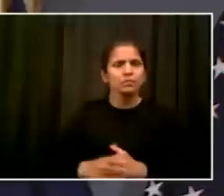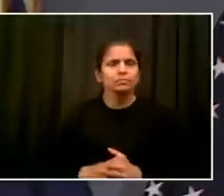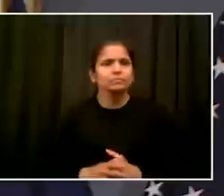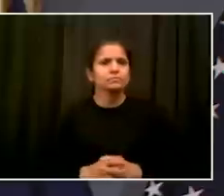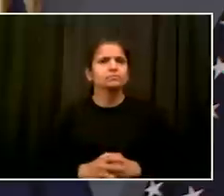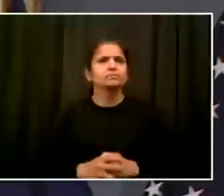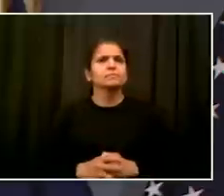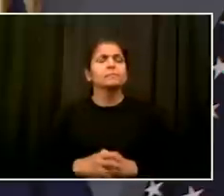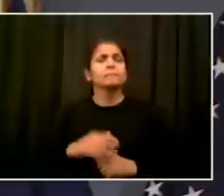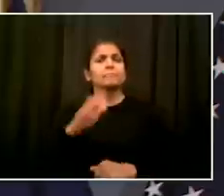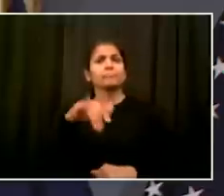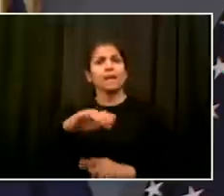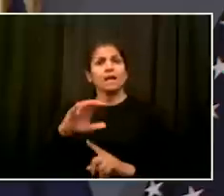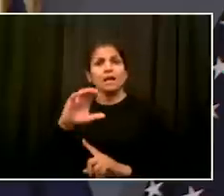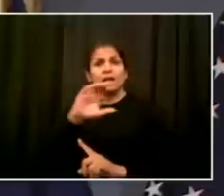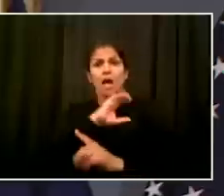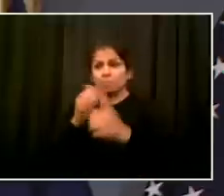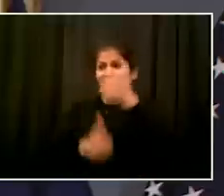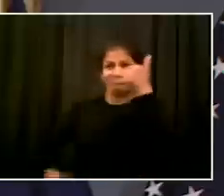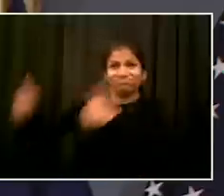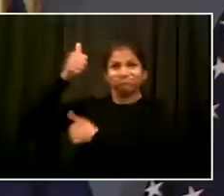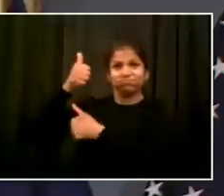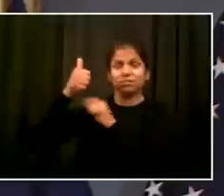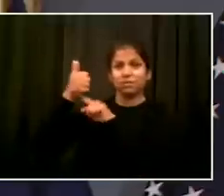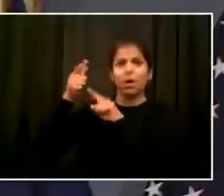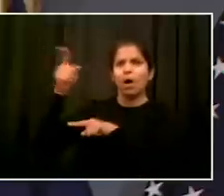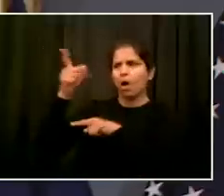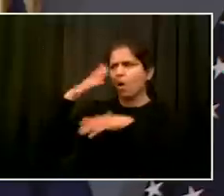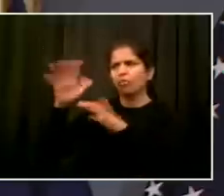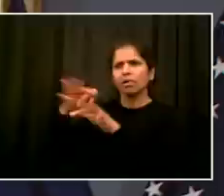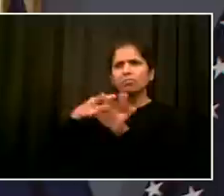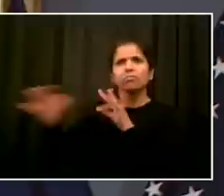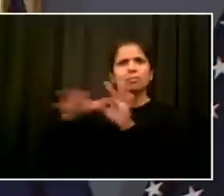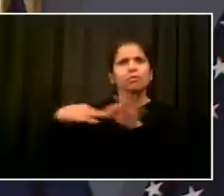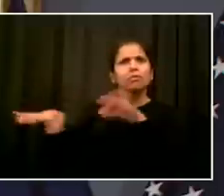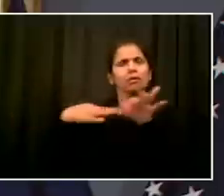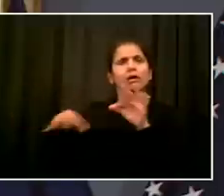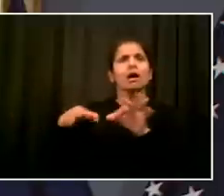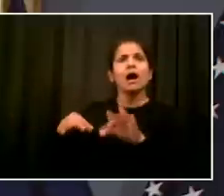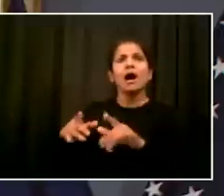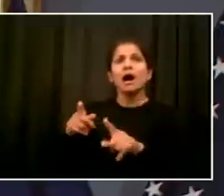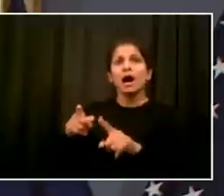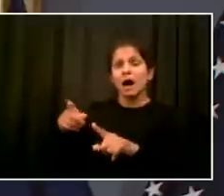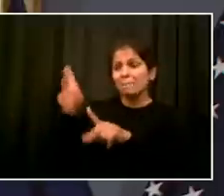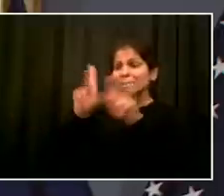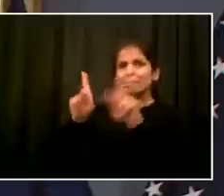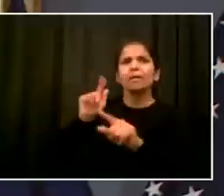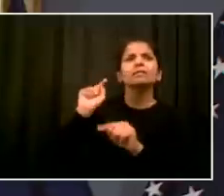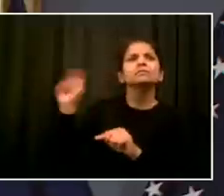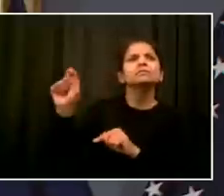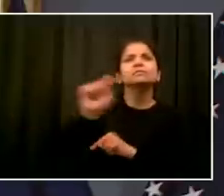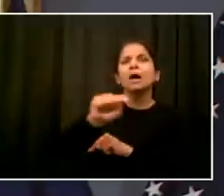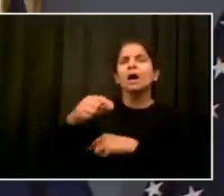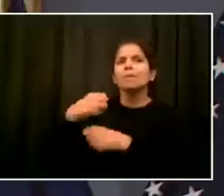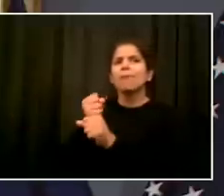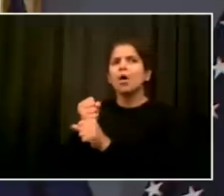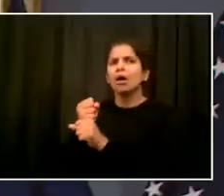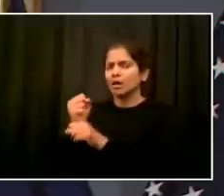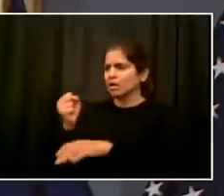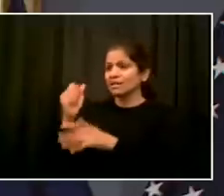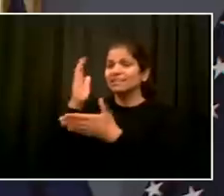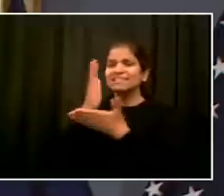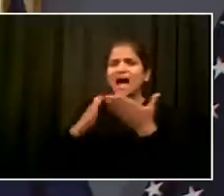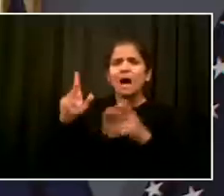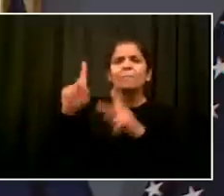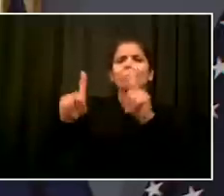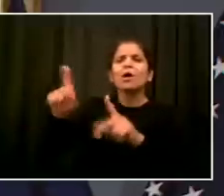Again, this is not normal, peaceful protest. Go in the middle of those crowds. If you think that looks like the protests of the past in New York